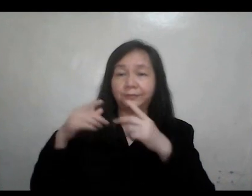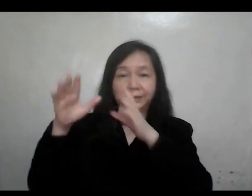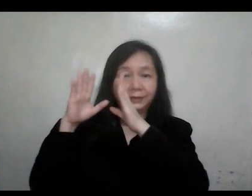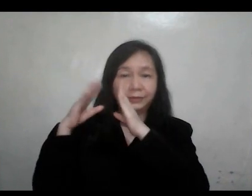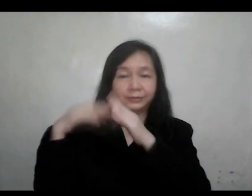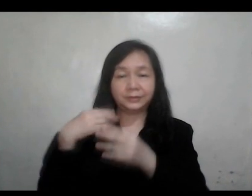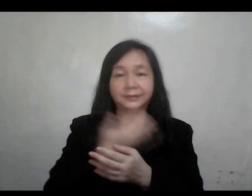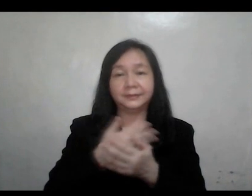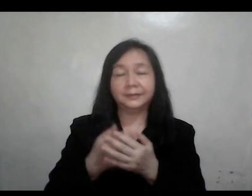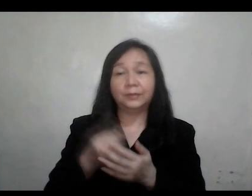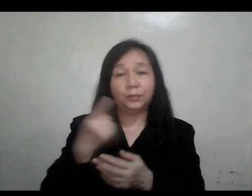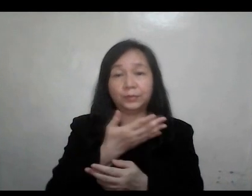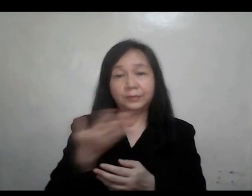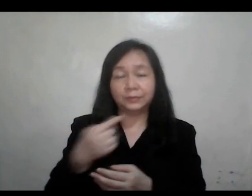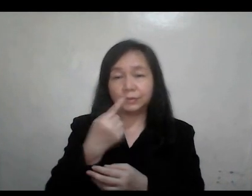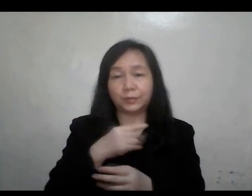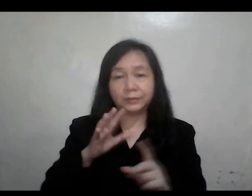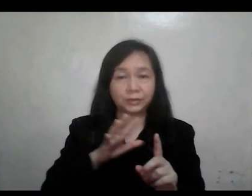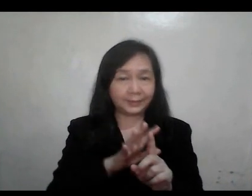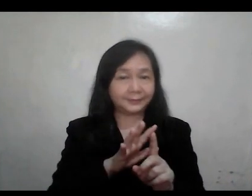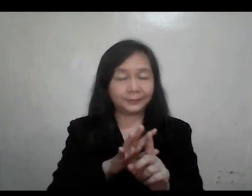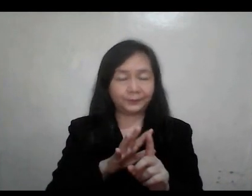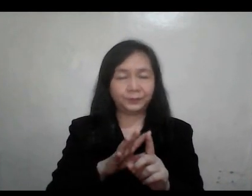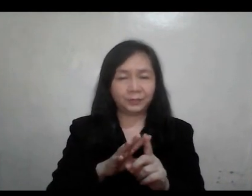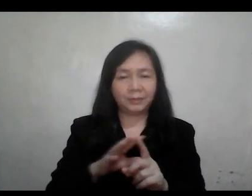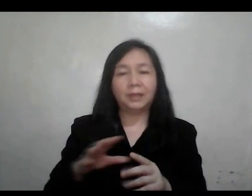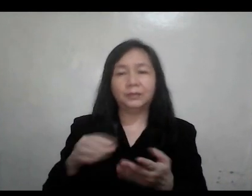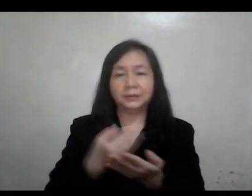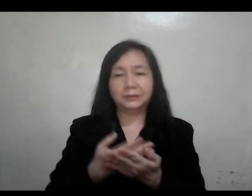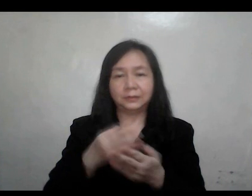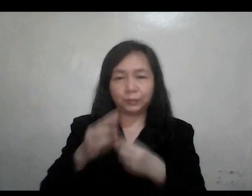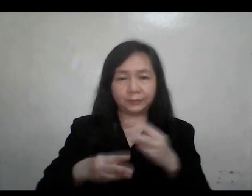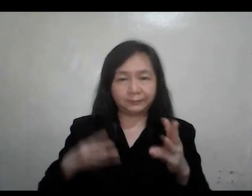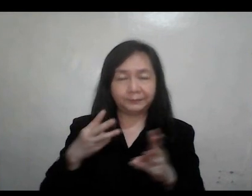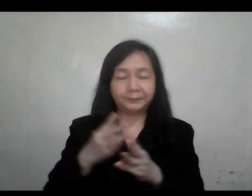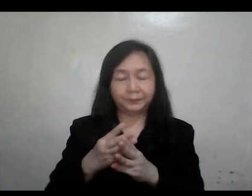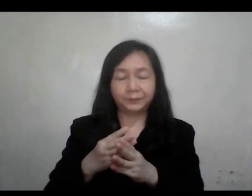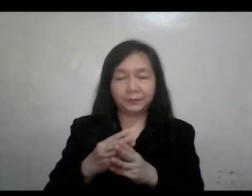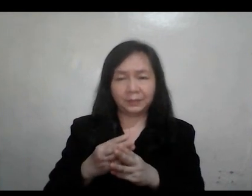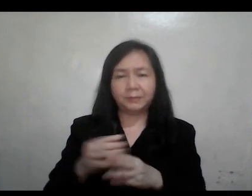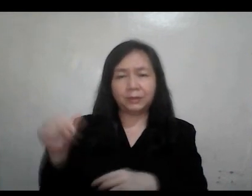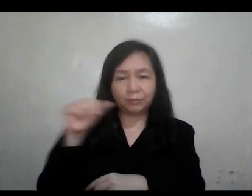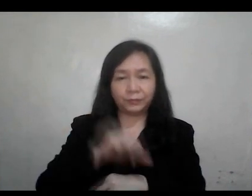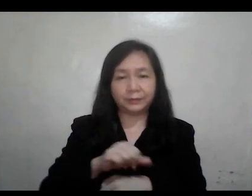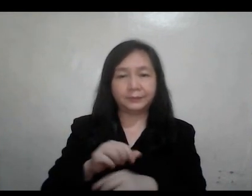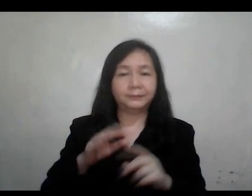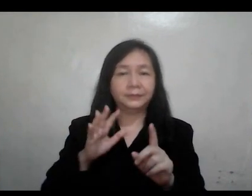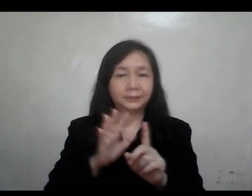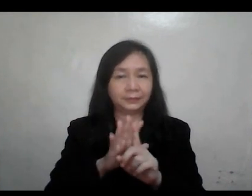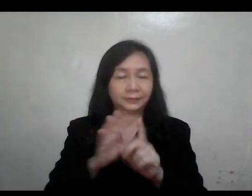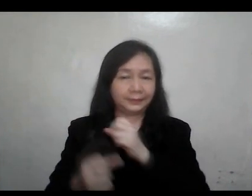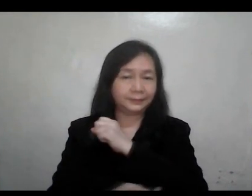hear us. For those who are attracted by our consumerist world, may they overcome the